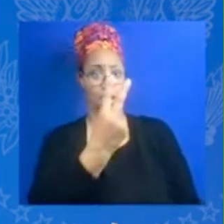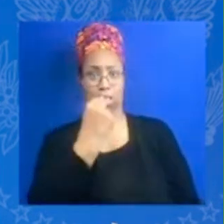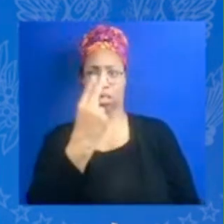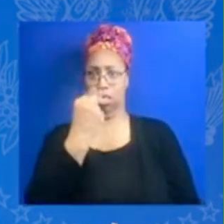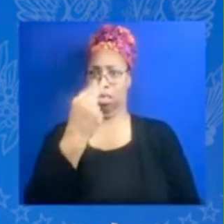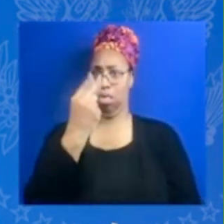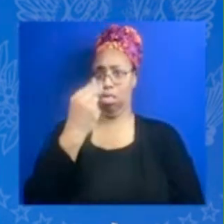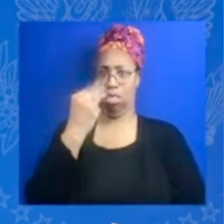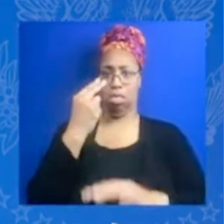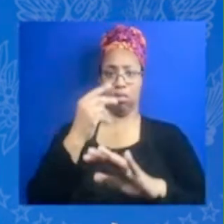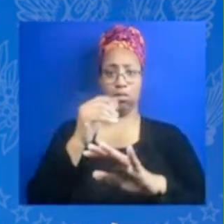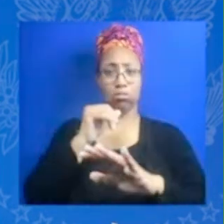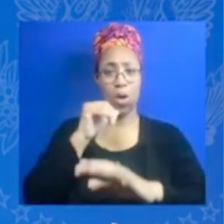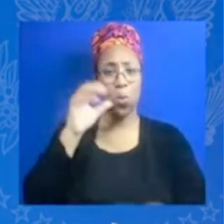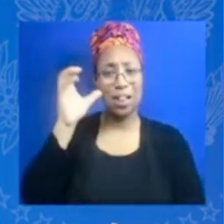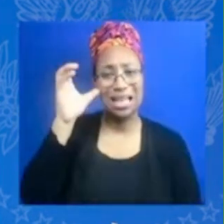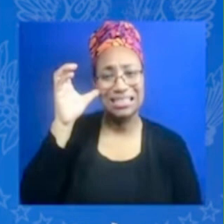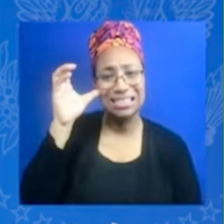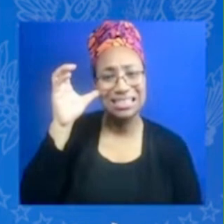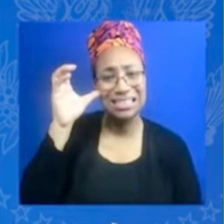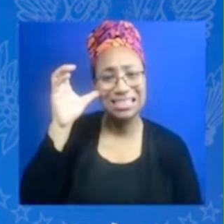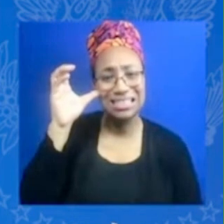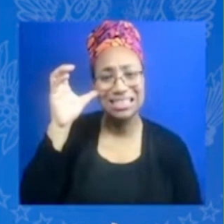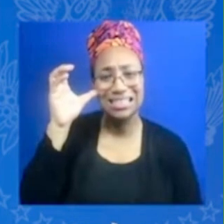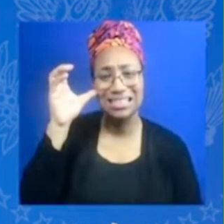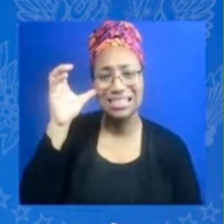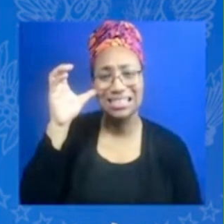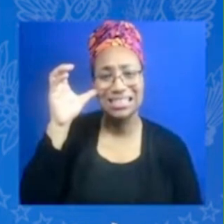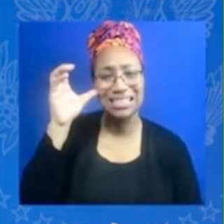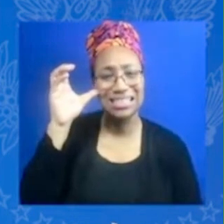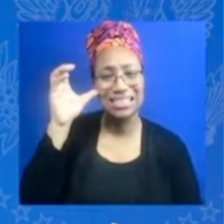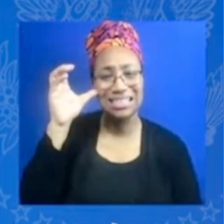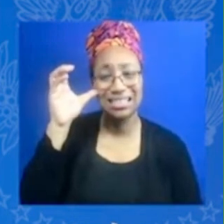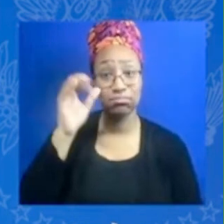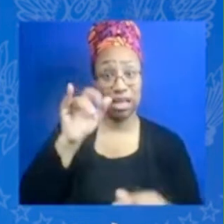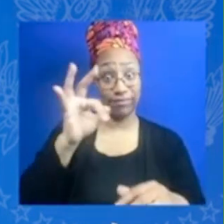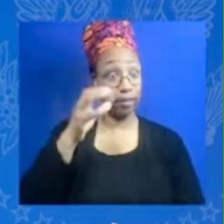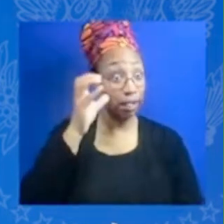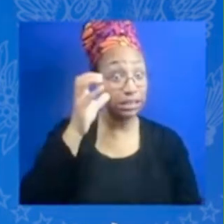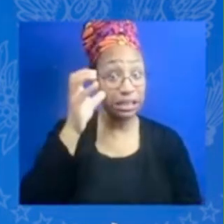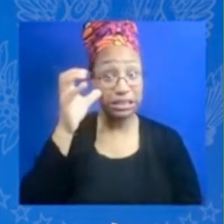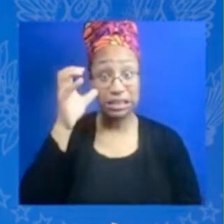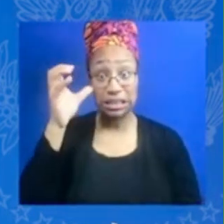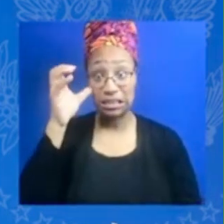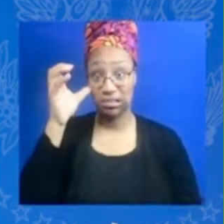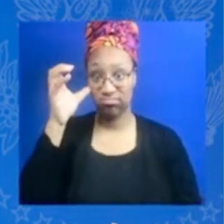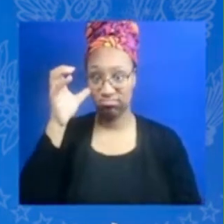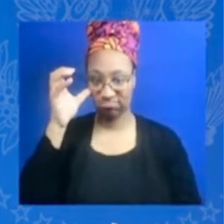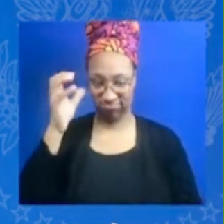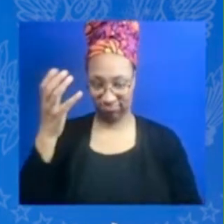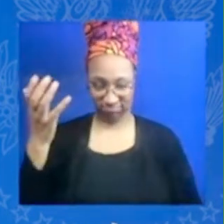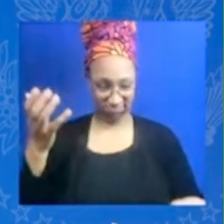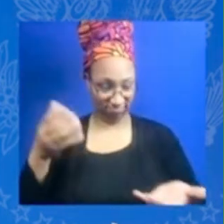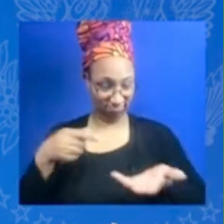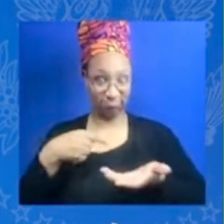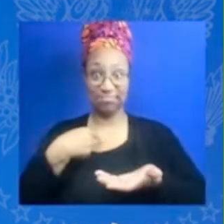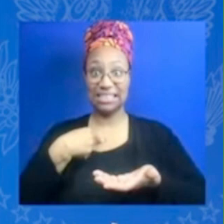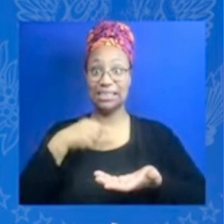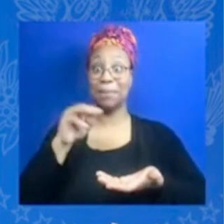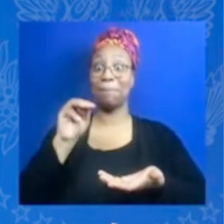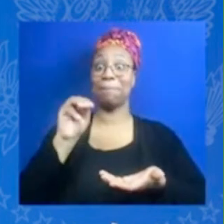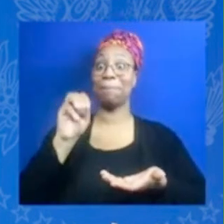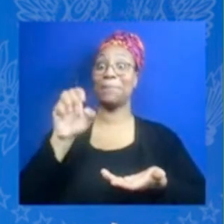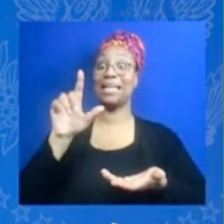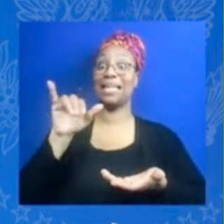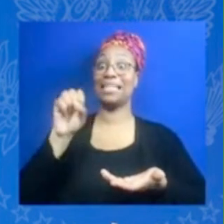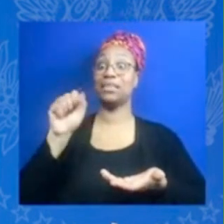shouldn't do it then i wouldn't have melissa on my lips and sarah on my hips right now right